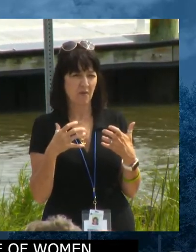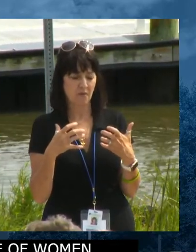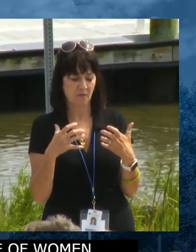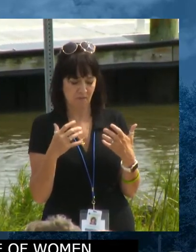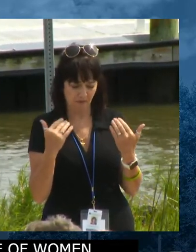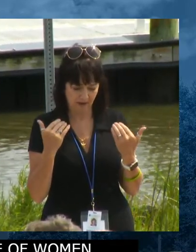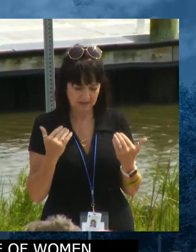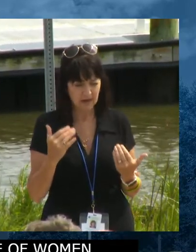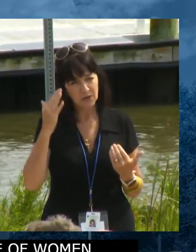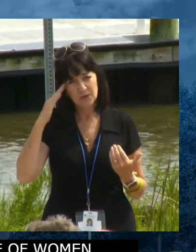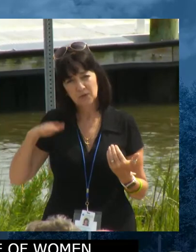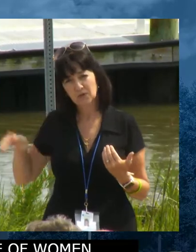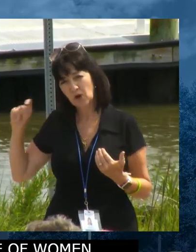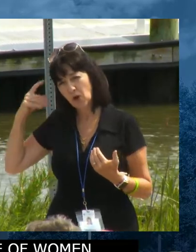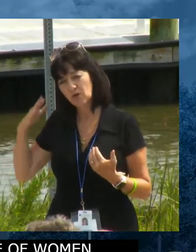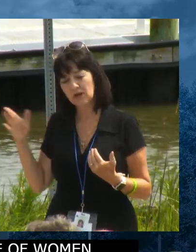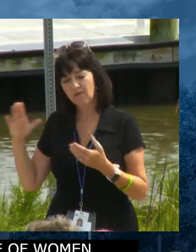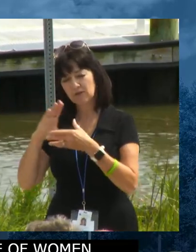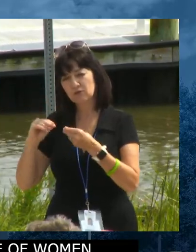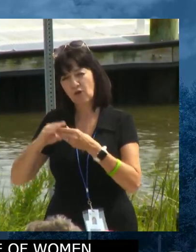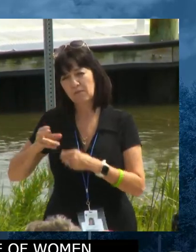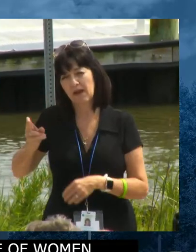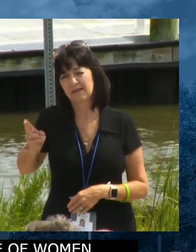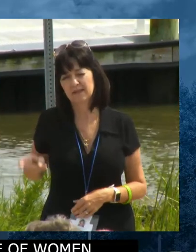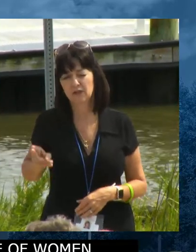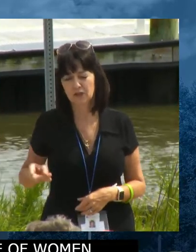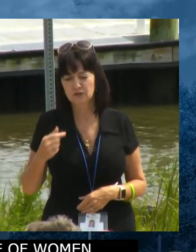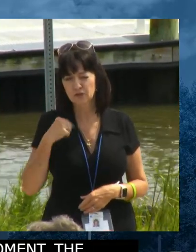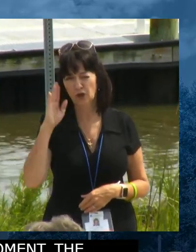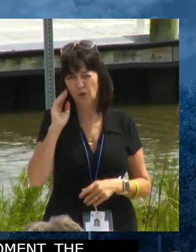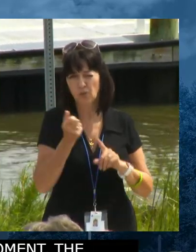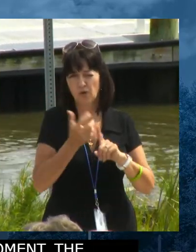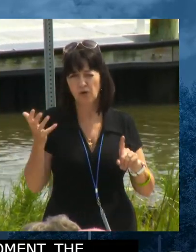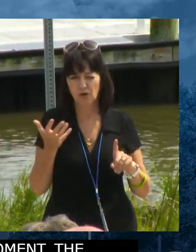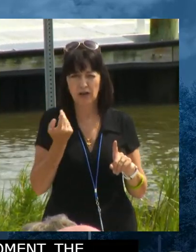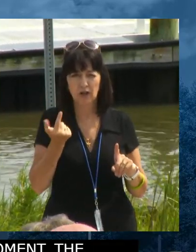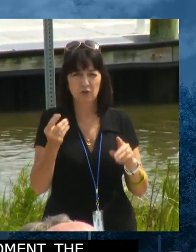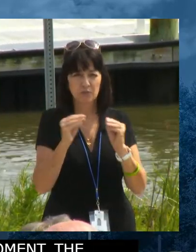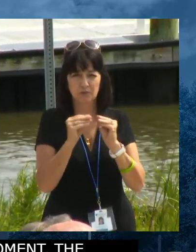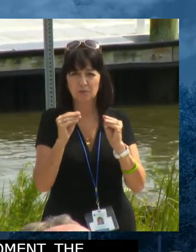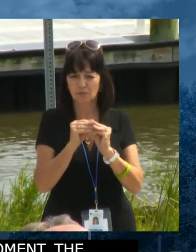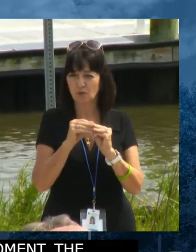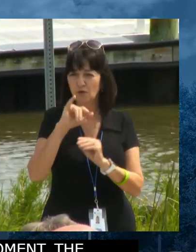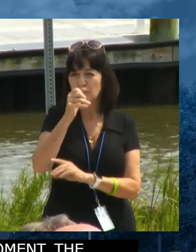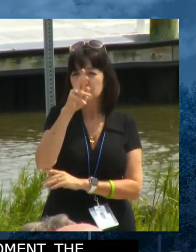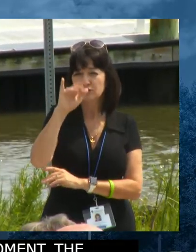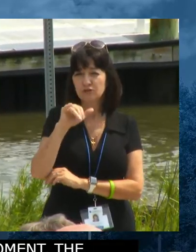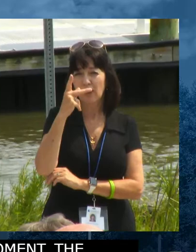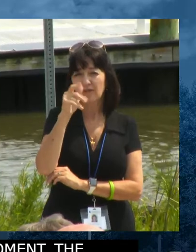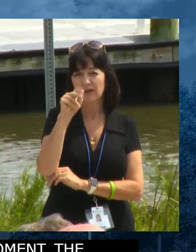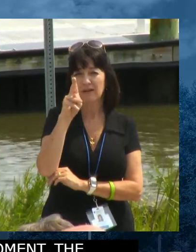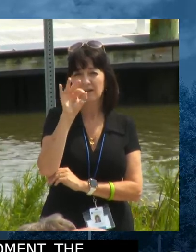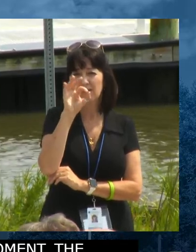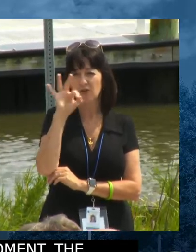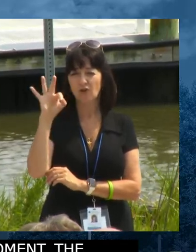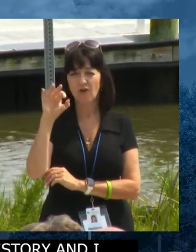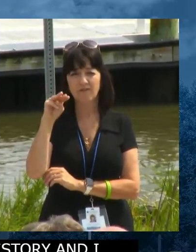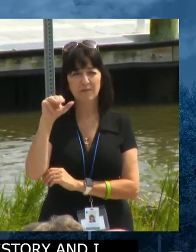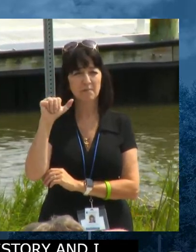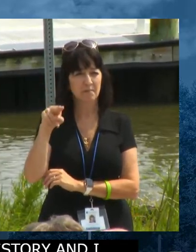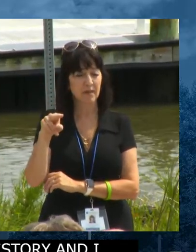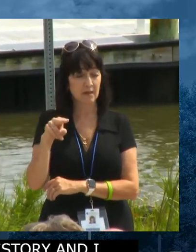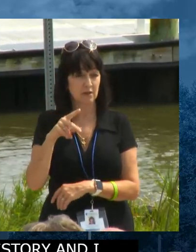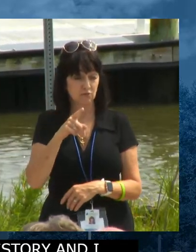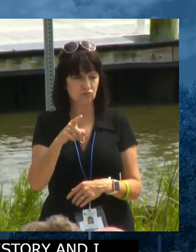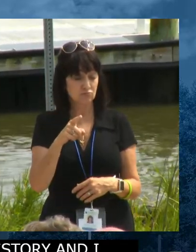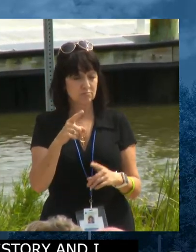Uh, the governor has talked a lot about the history and I'll talk about a little bit more, but Jerry Kaufman, uh, who has been, I mean, when you talk about